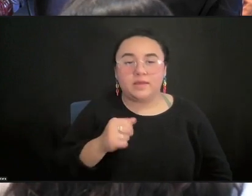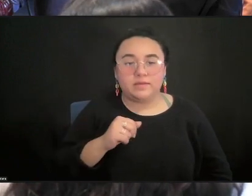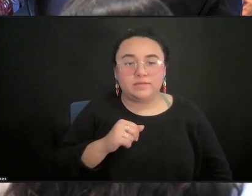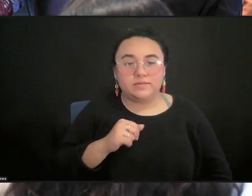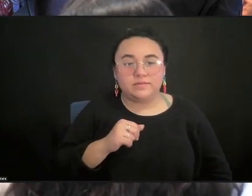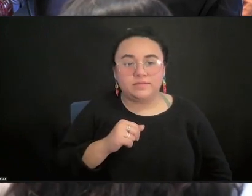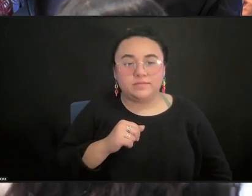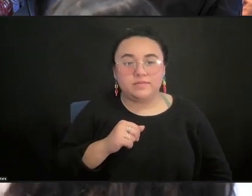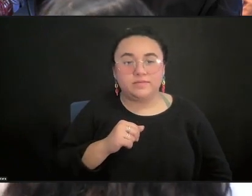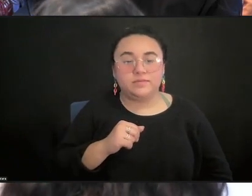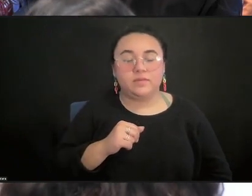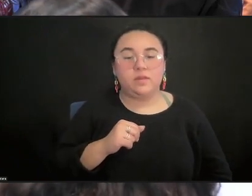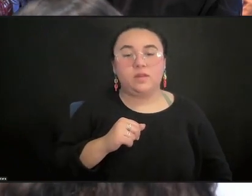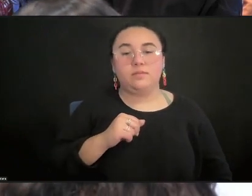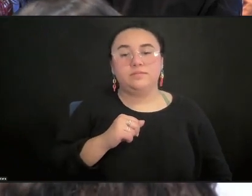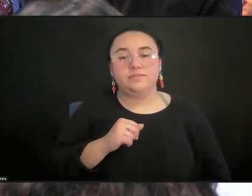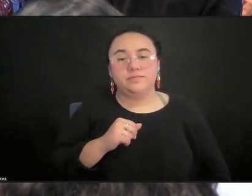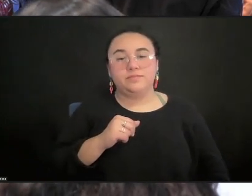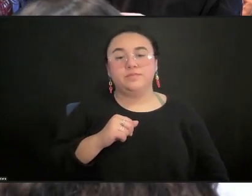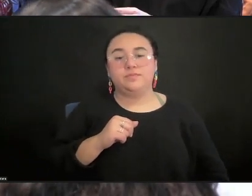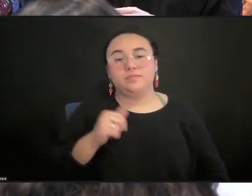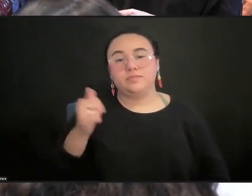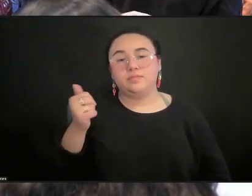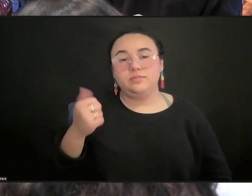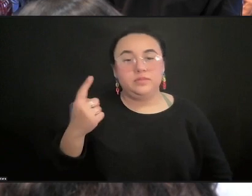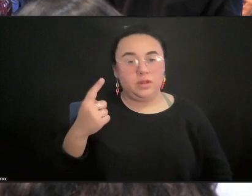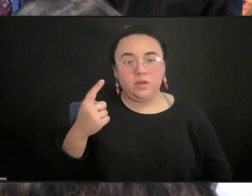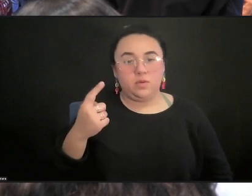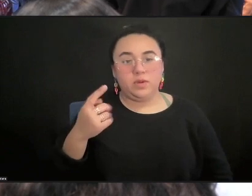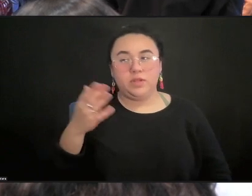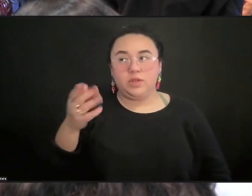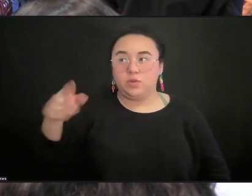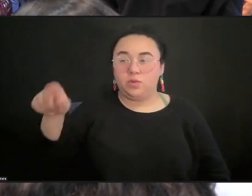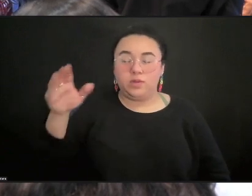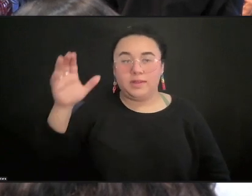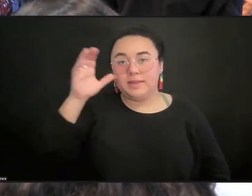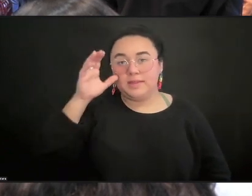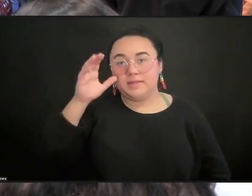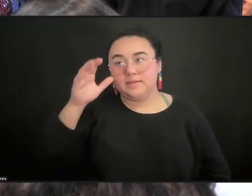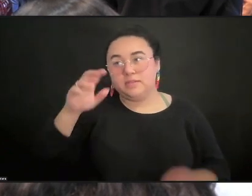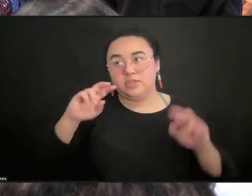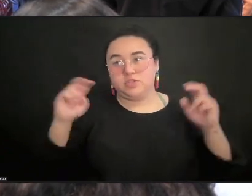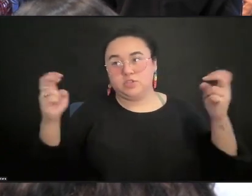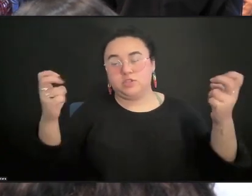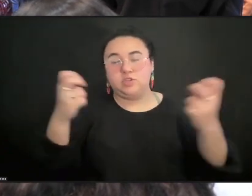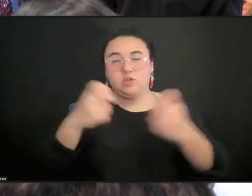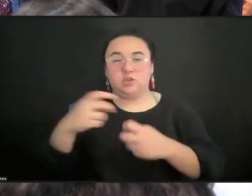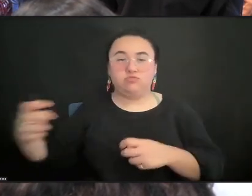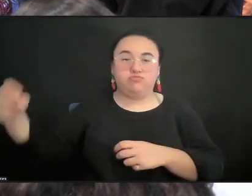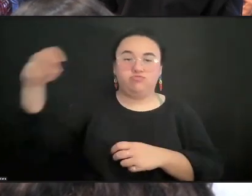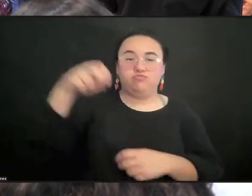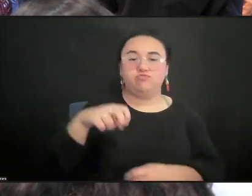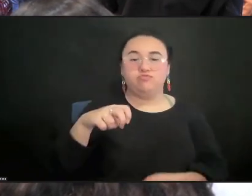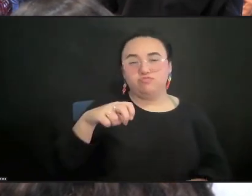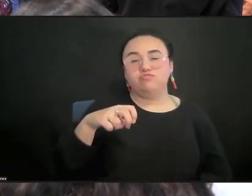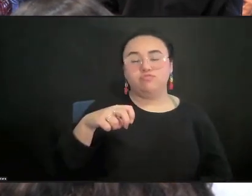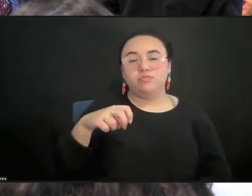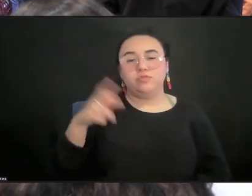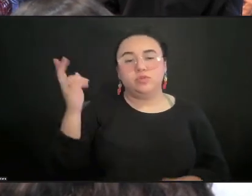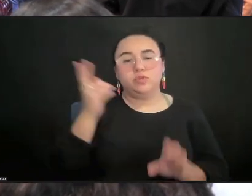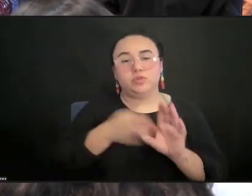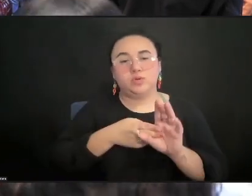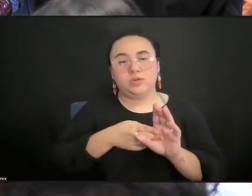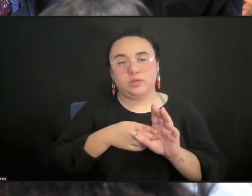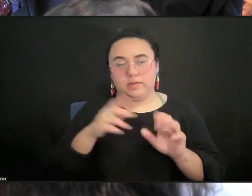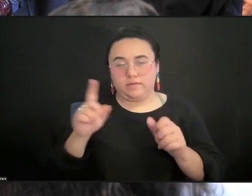And so we invite any of you in the listening circle to please step forward if you'd care to. Do we have a first